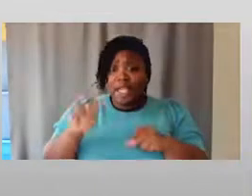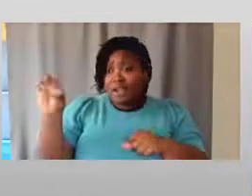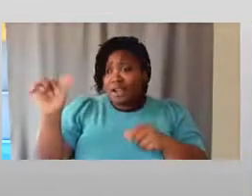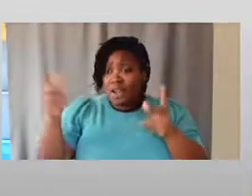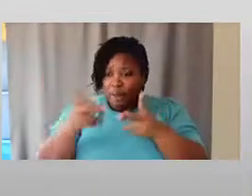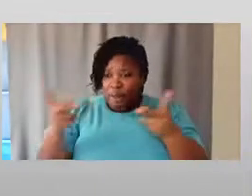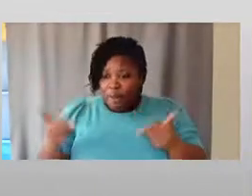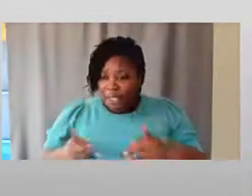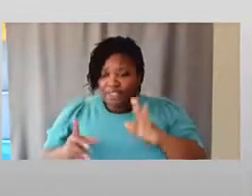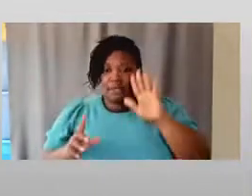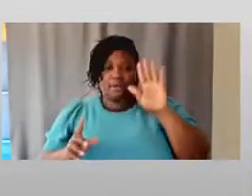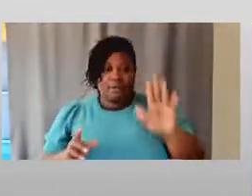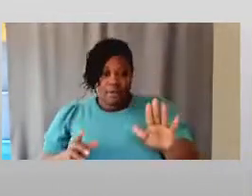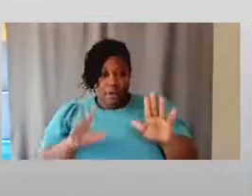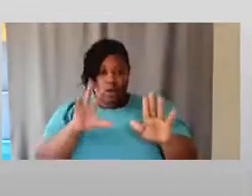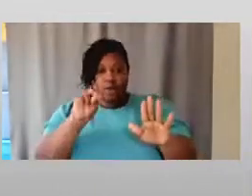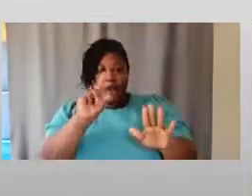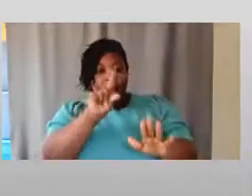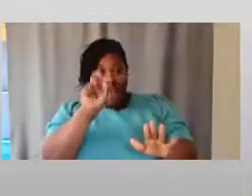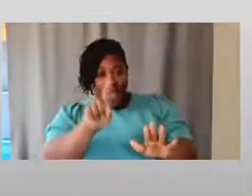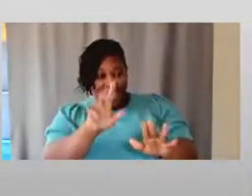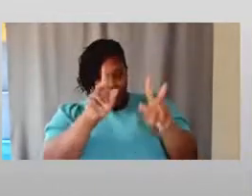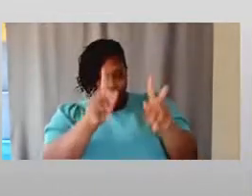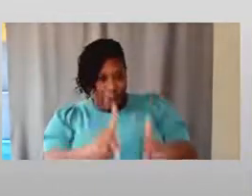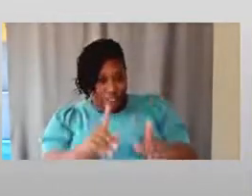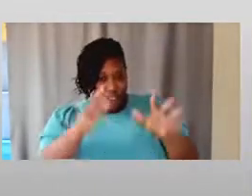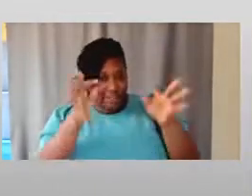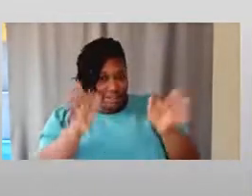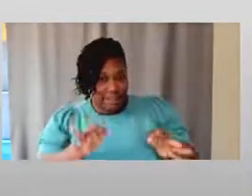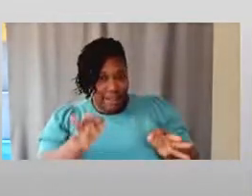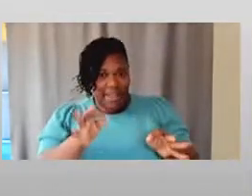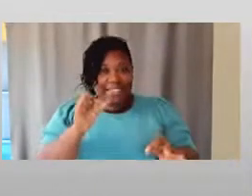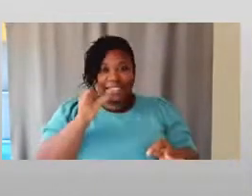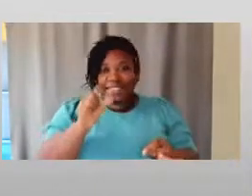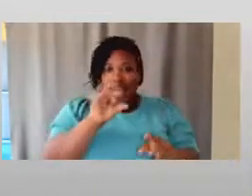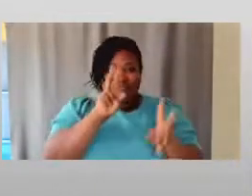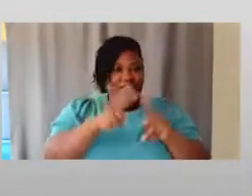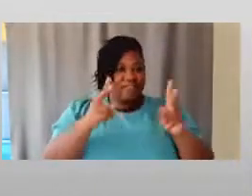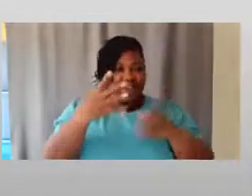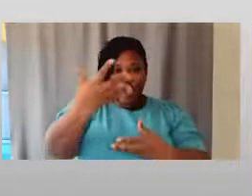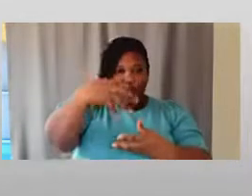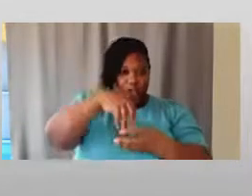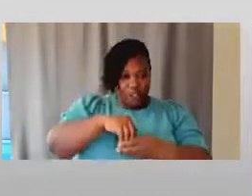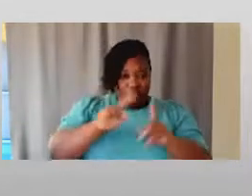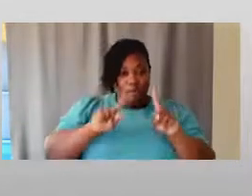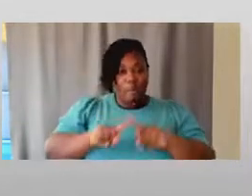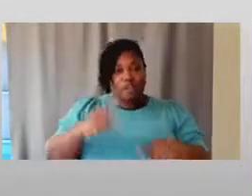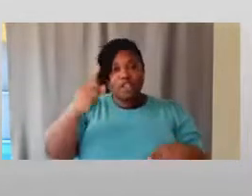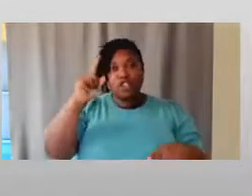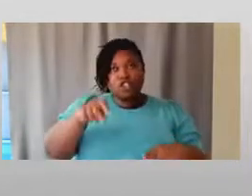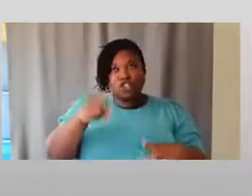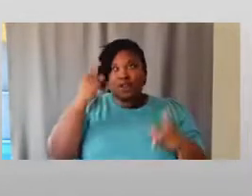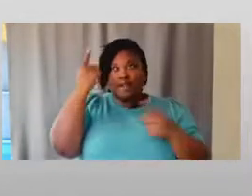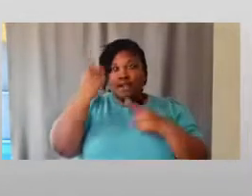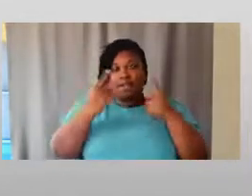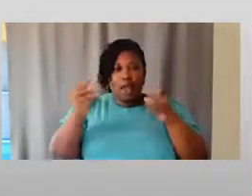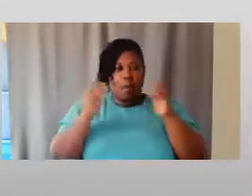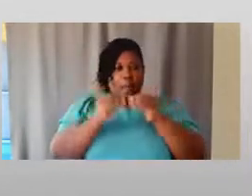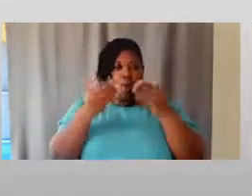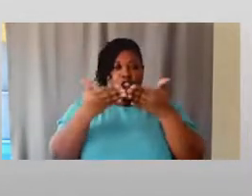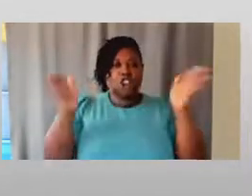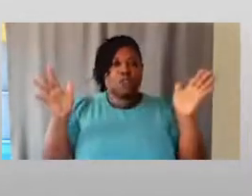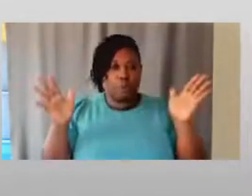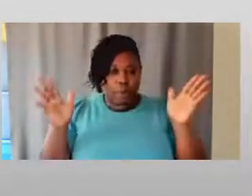In other words, asking the person to decide it's not very inclusive of them, but they should be thinking more generally.